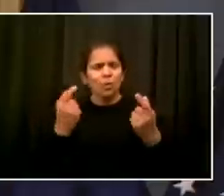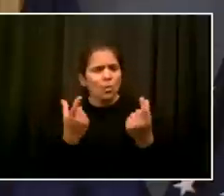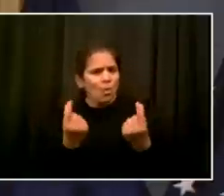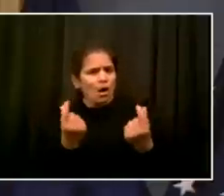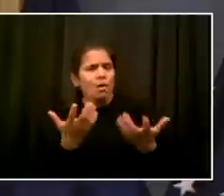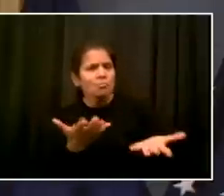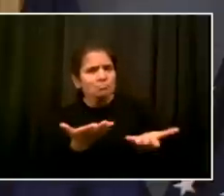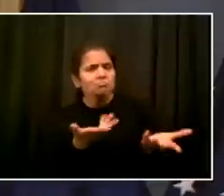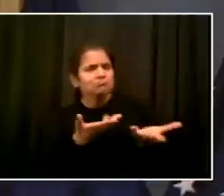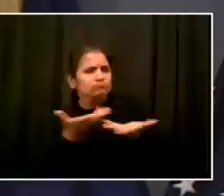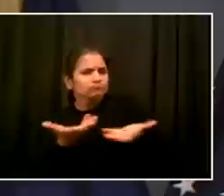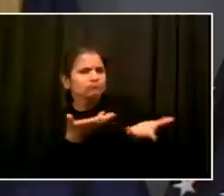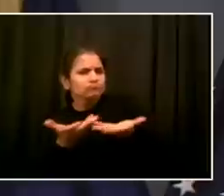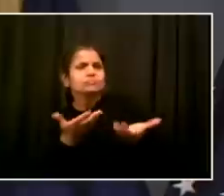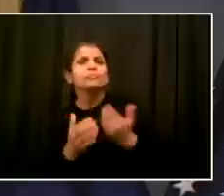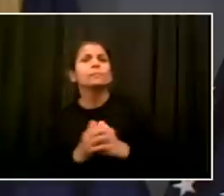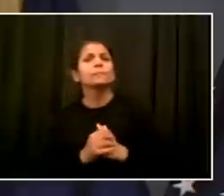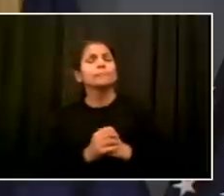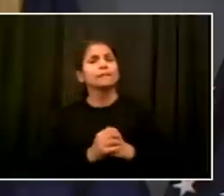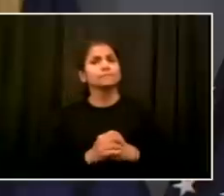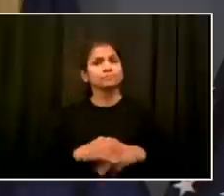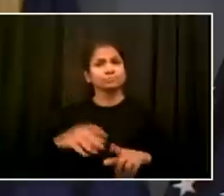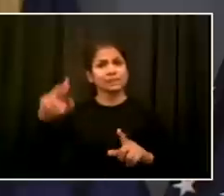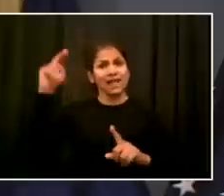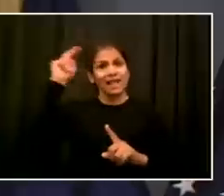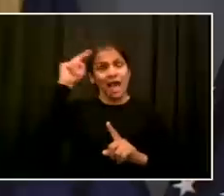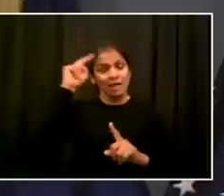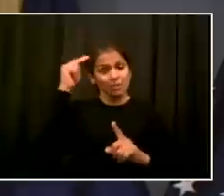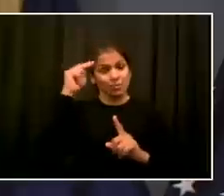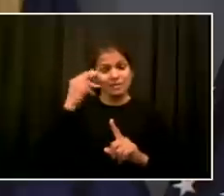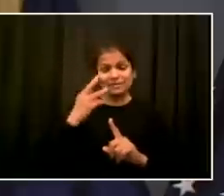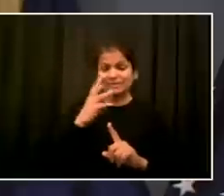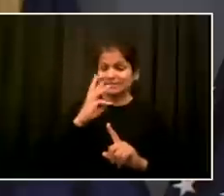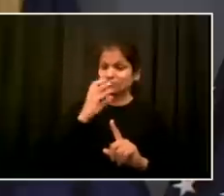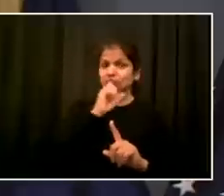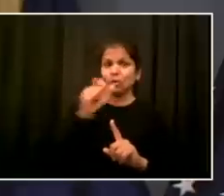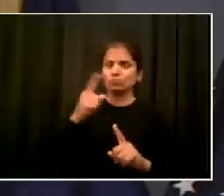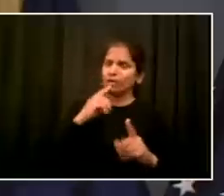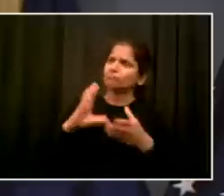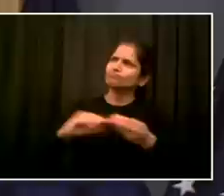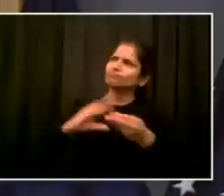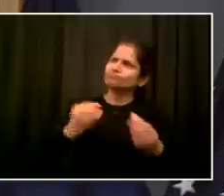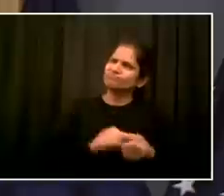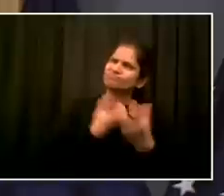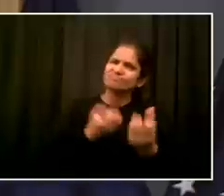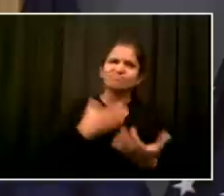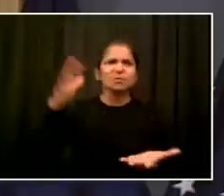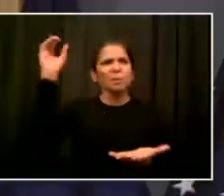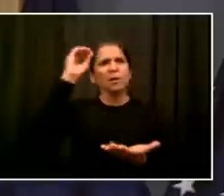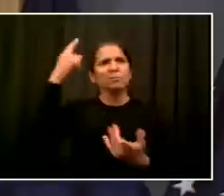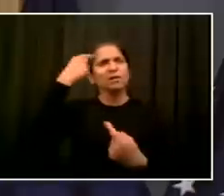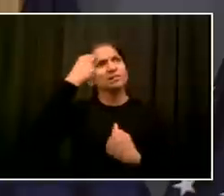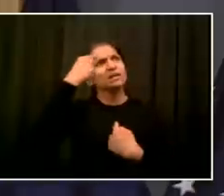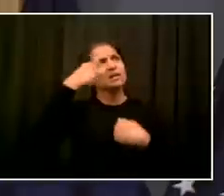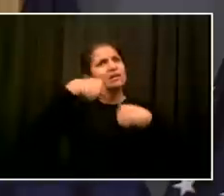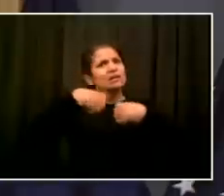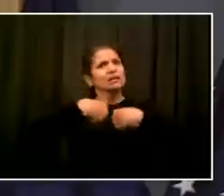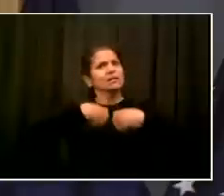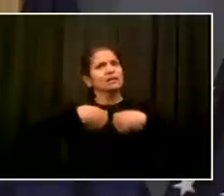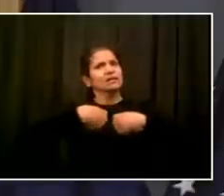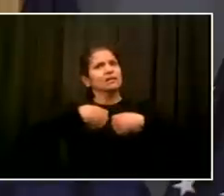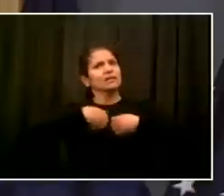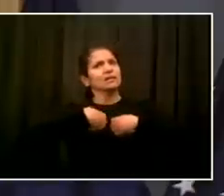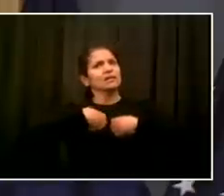6-year-old. I lived not far away from Newark when it erupted in 1967. We are not going to fix